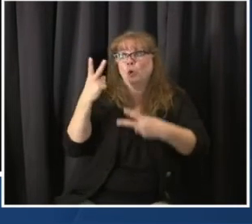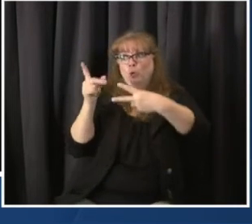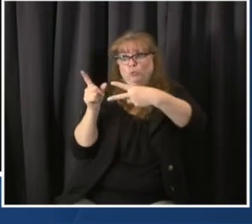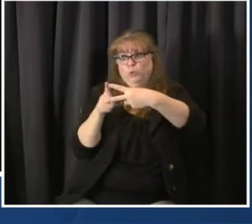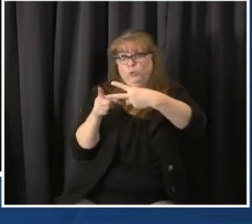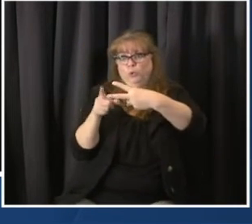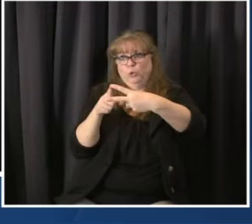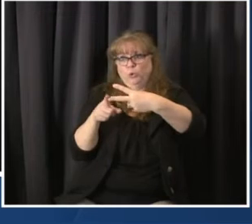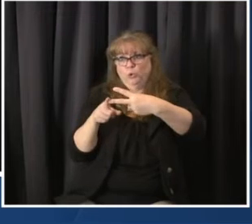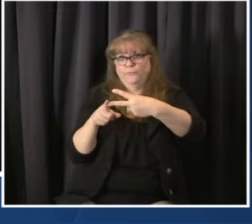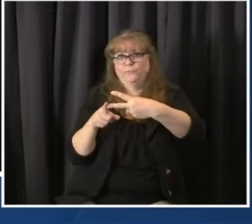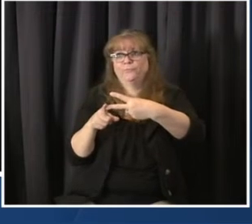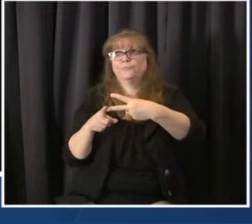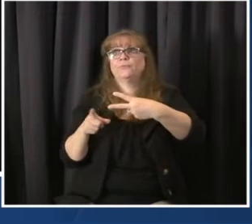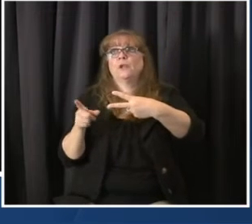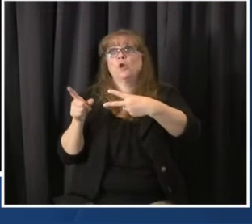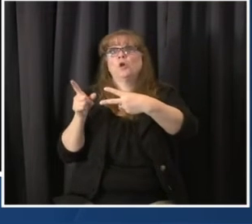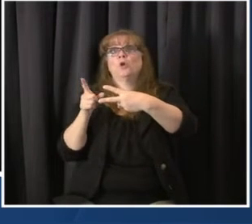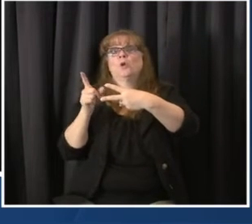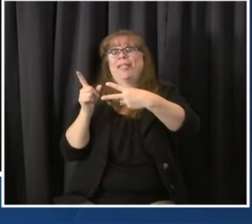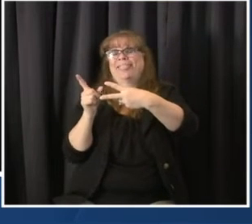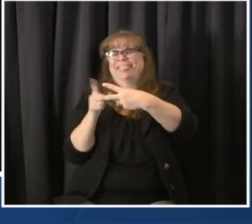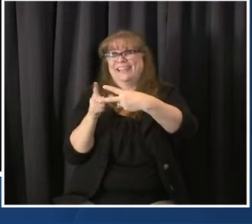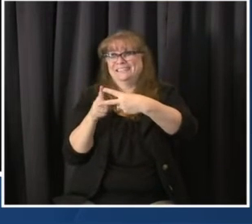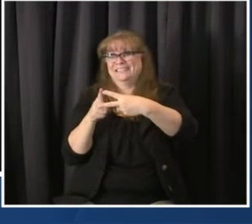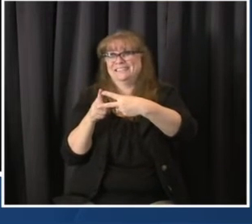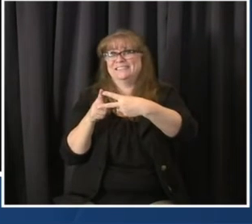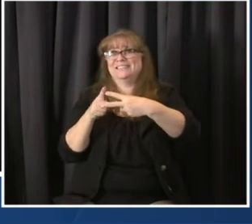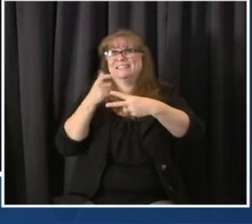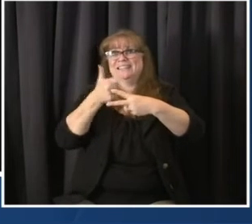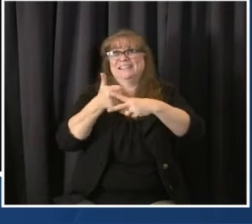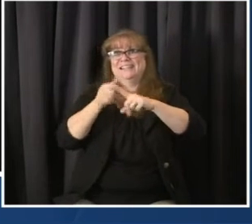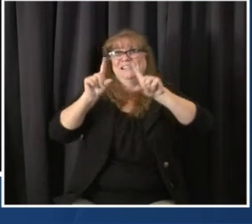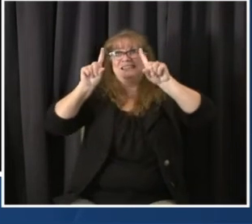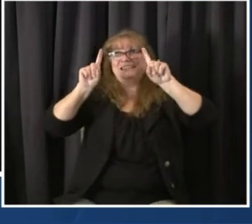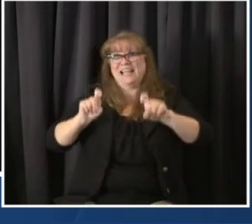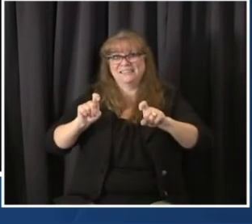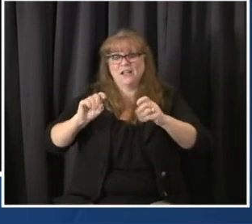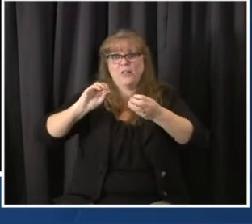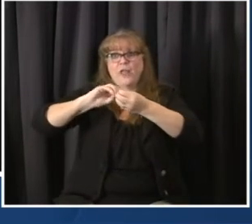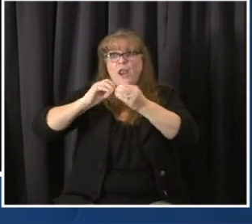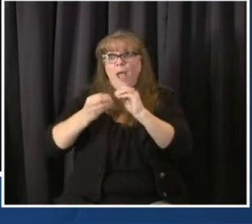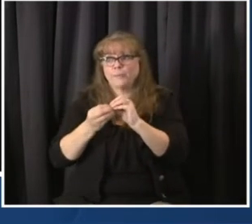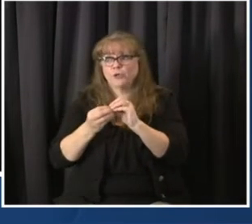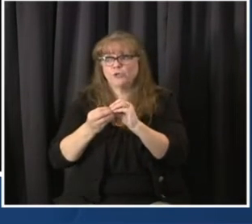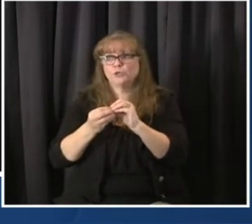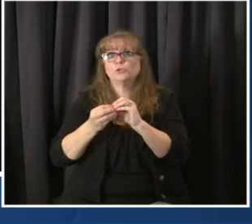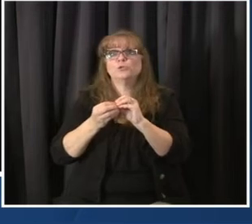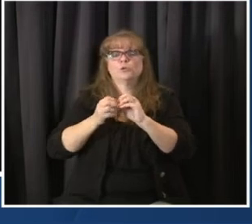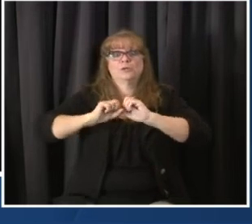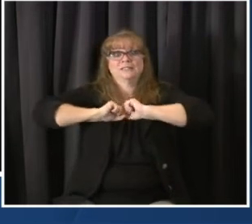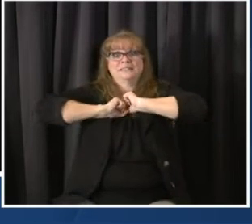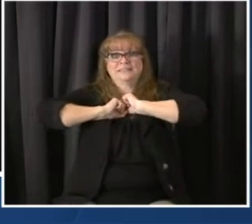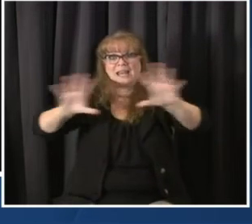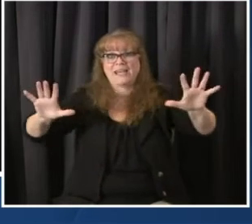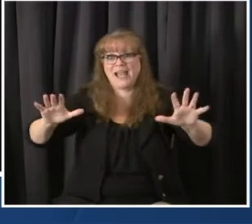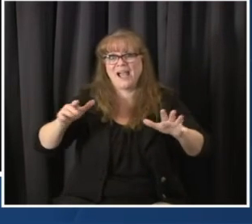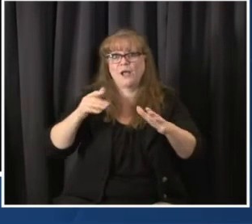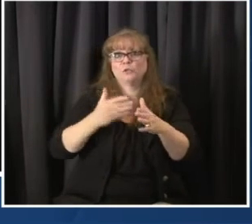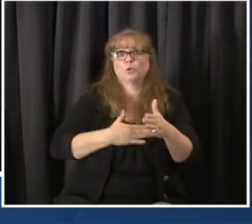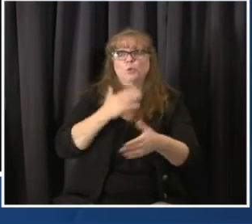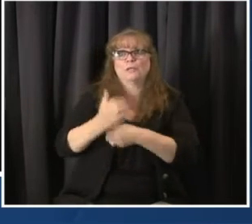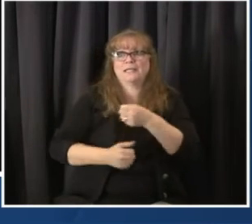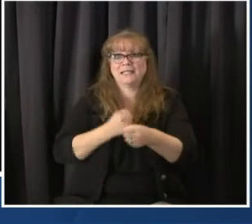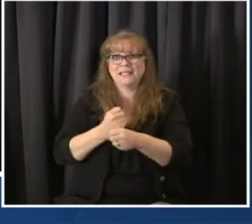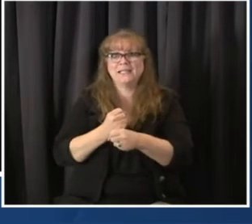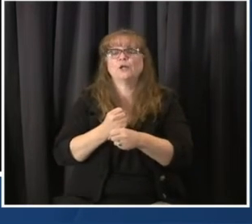over the New Year's period that is only now recovered to the level of testing 40,000, 50,000 plus a